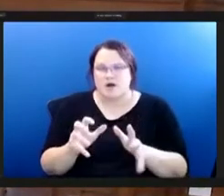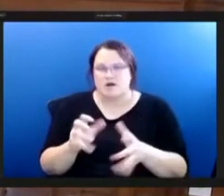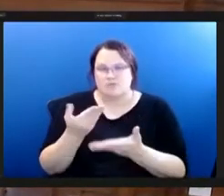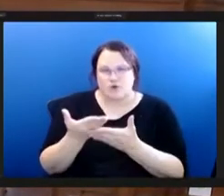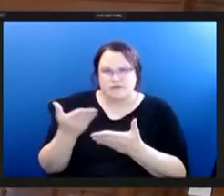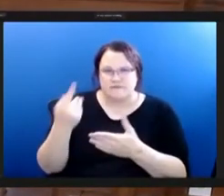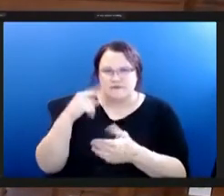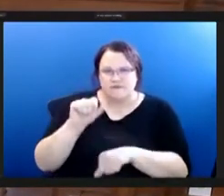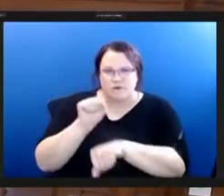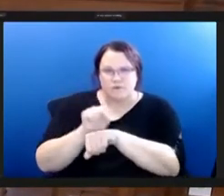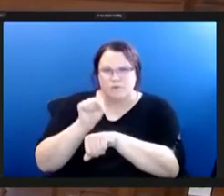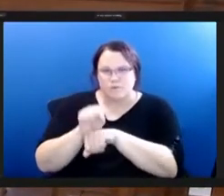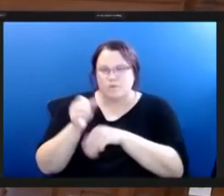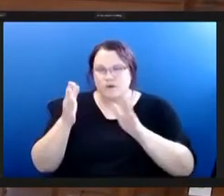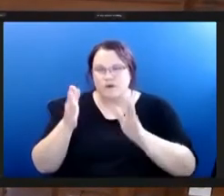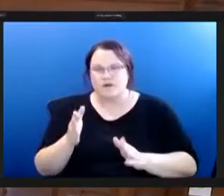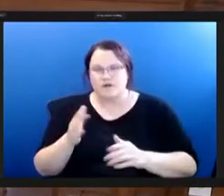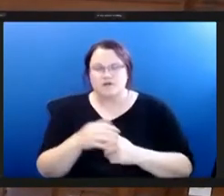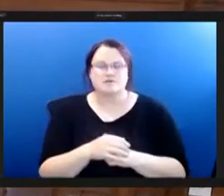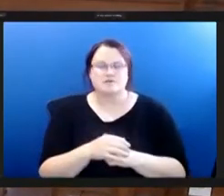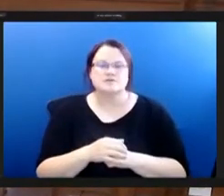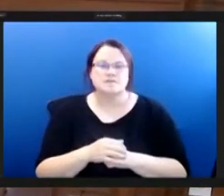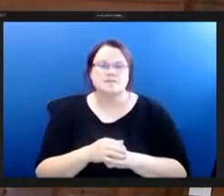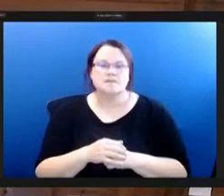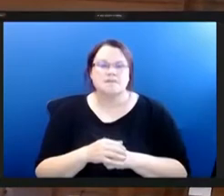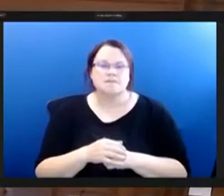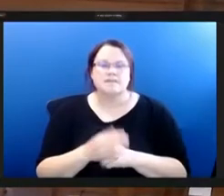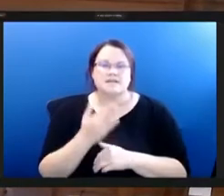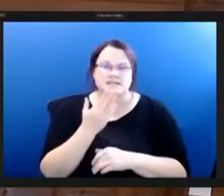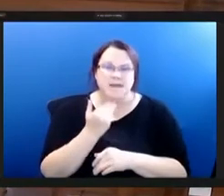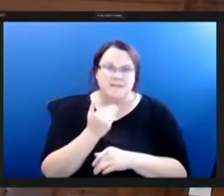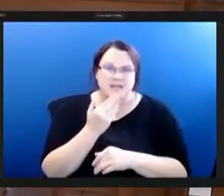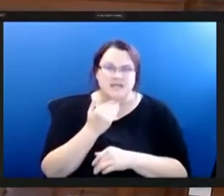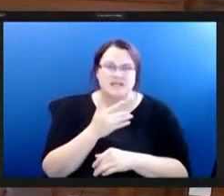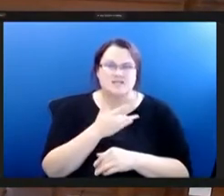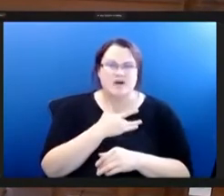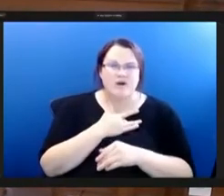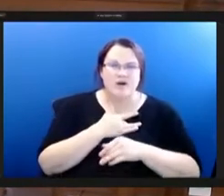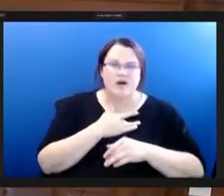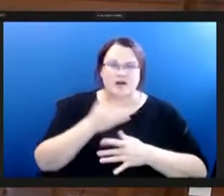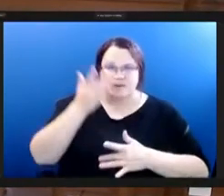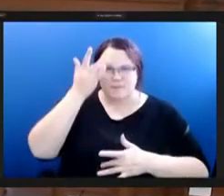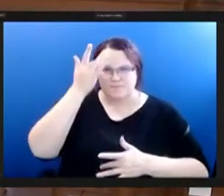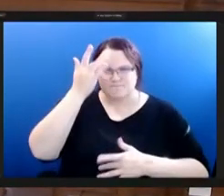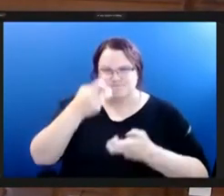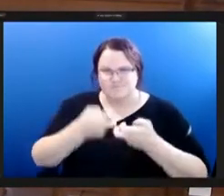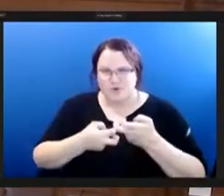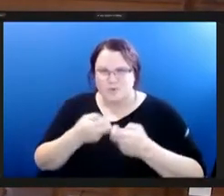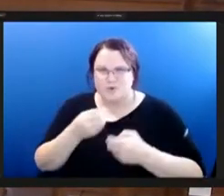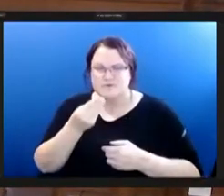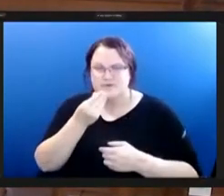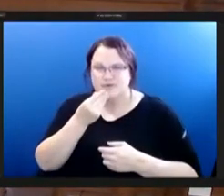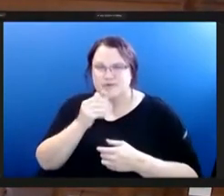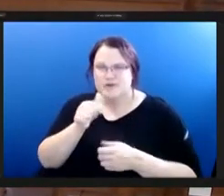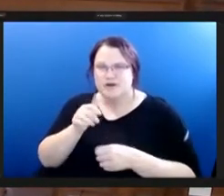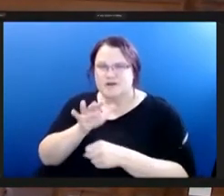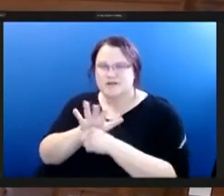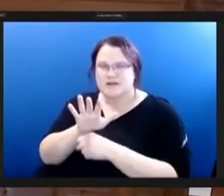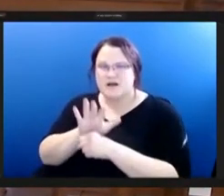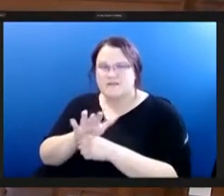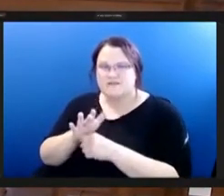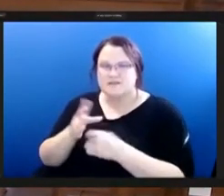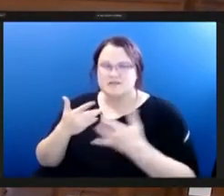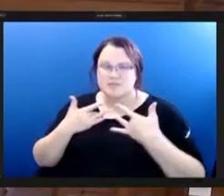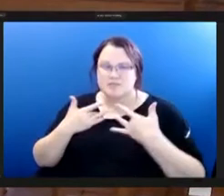uh you know chronic diseases such as diabetes and other heart conditions are related to food insecurity but it's also related to depression anxiety